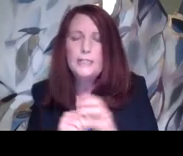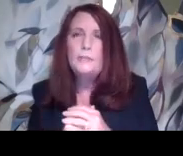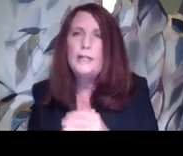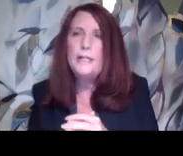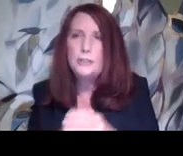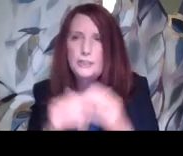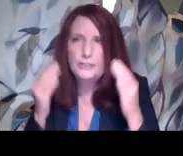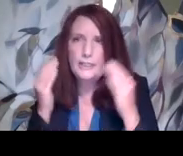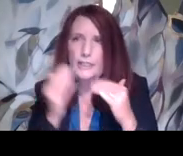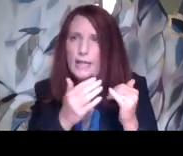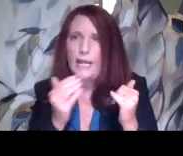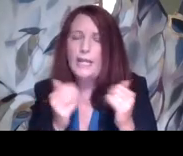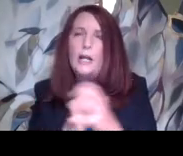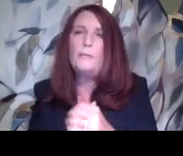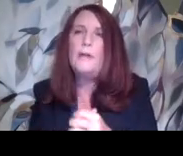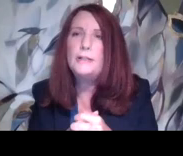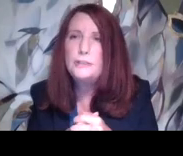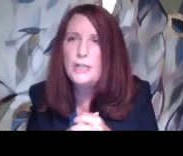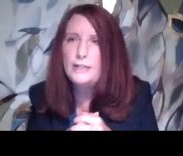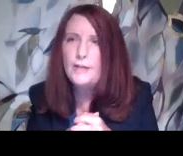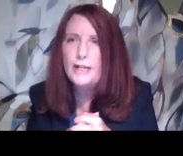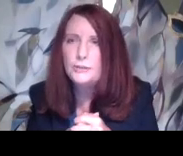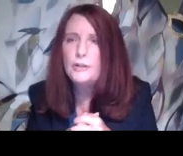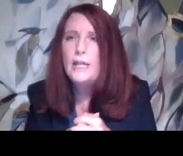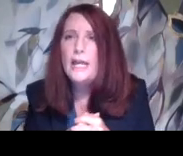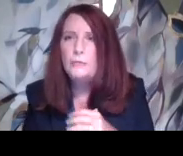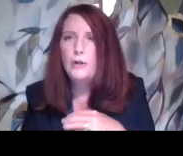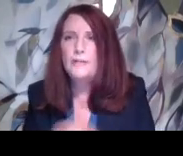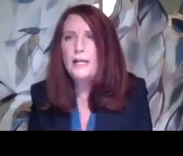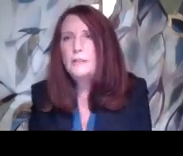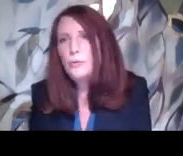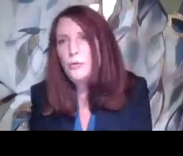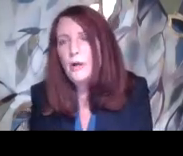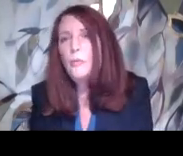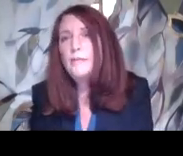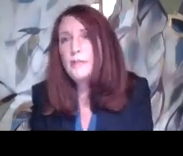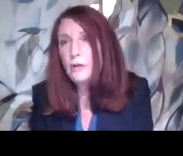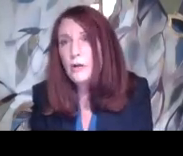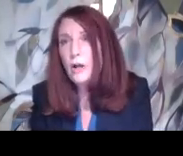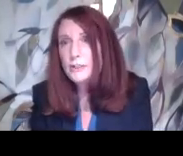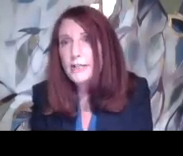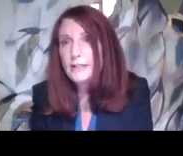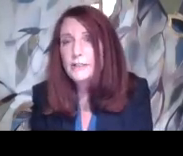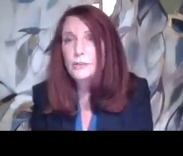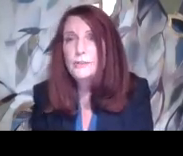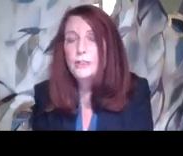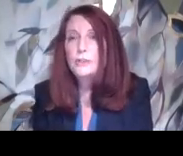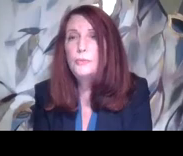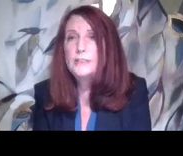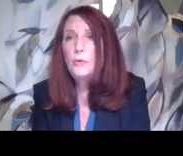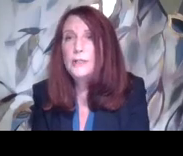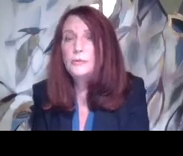still could see, and they just needed a, um, a shaded visor. And one of the high school, uh, one of the college athletic